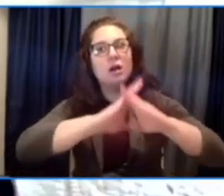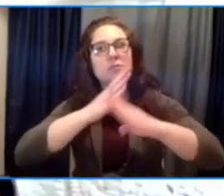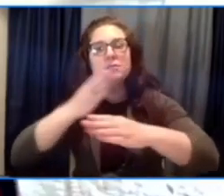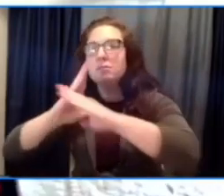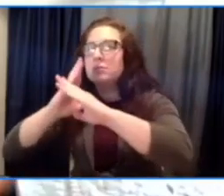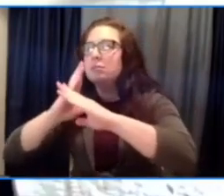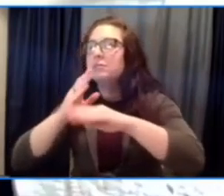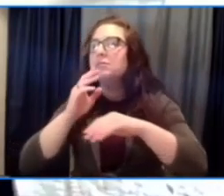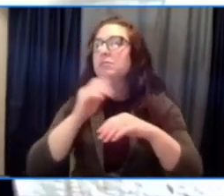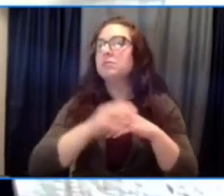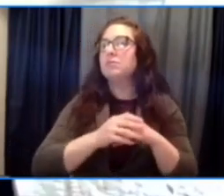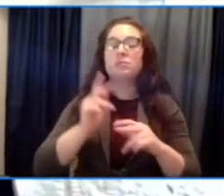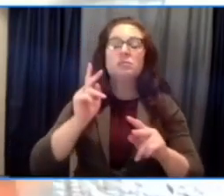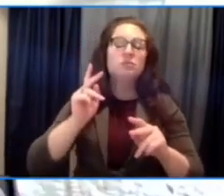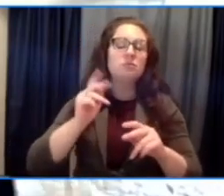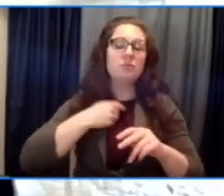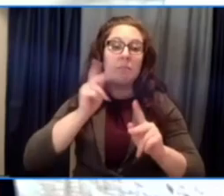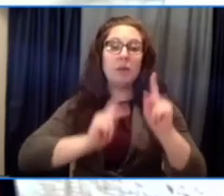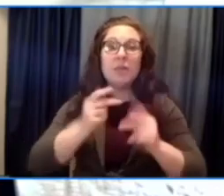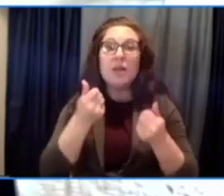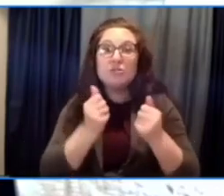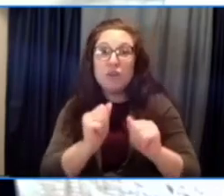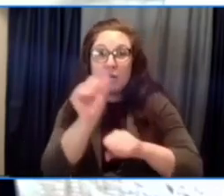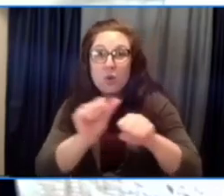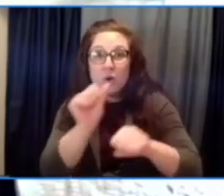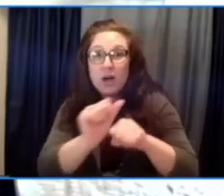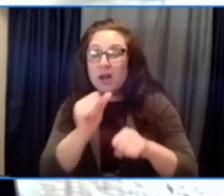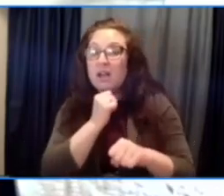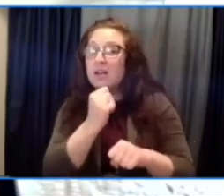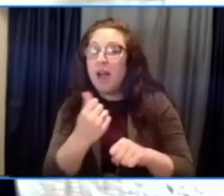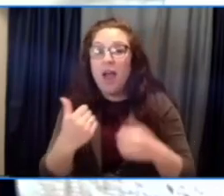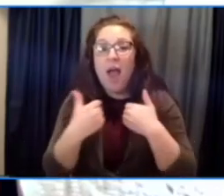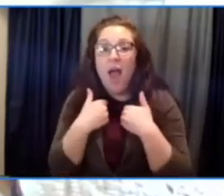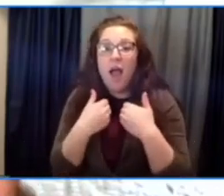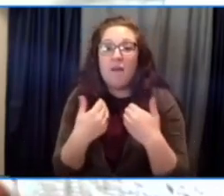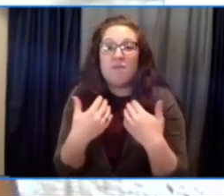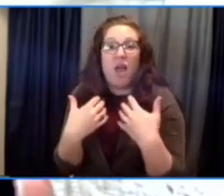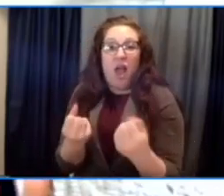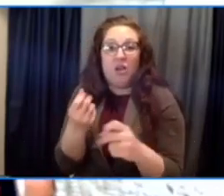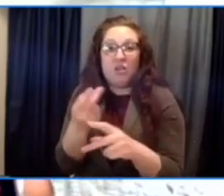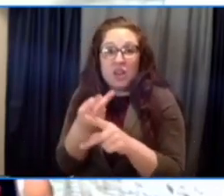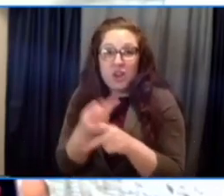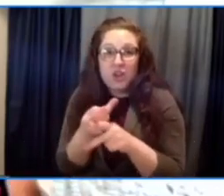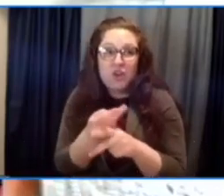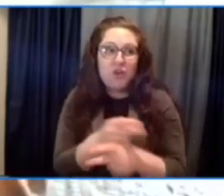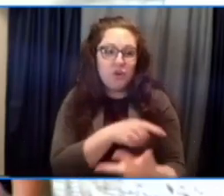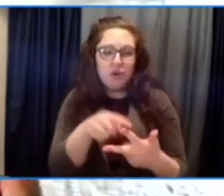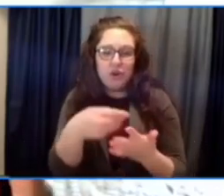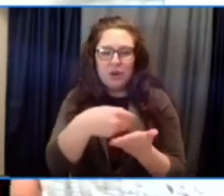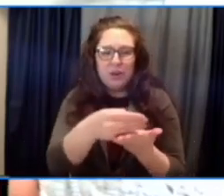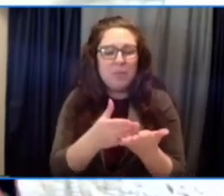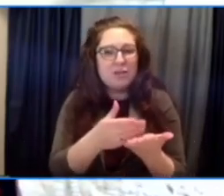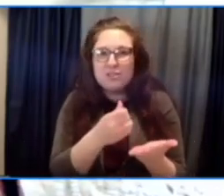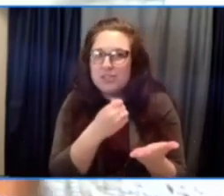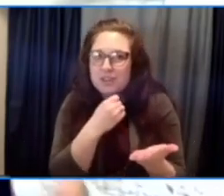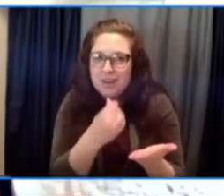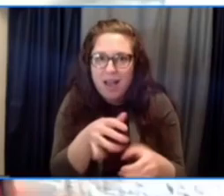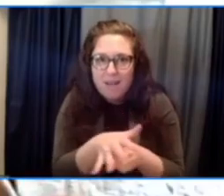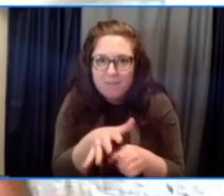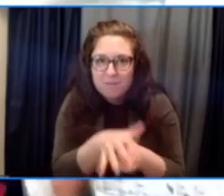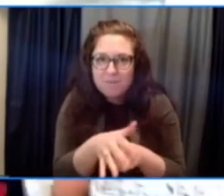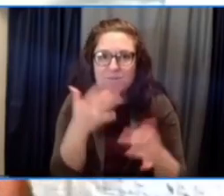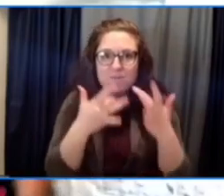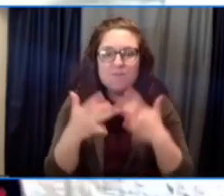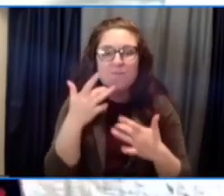canvassers, programmatic budgets that don't cover a living wage, and constant donor demands to get to the cheapest cost per